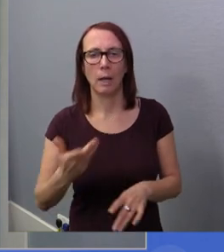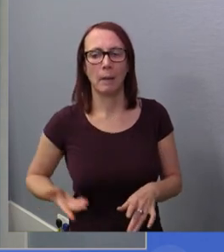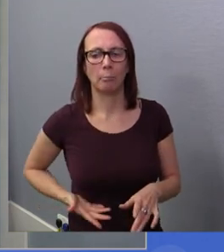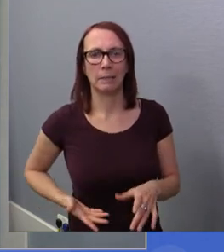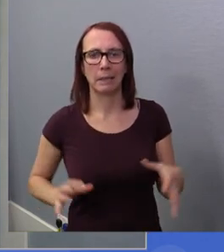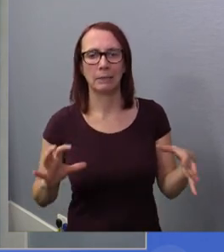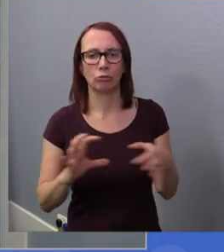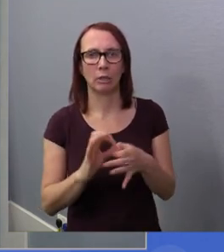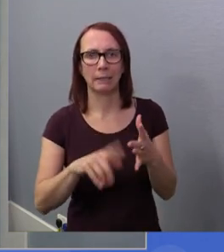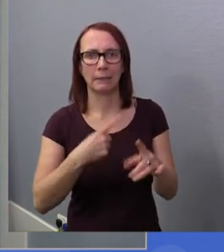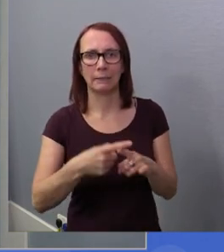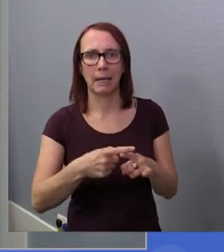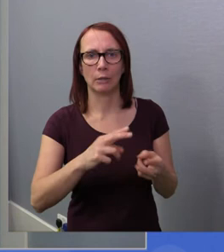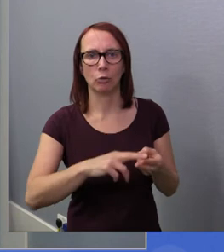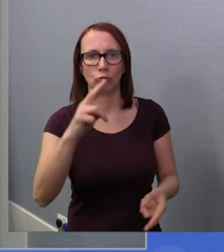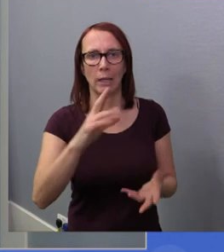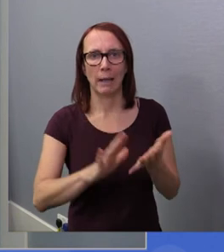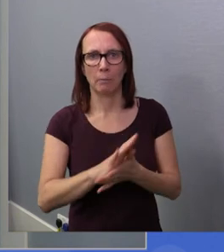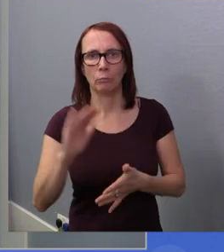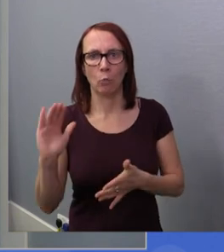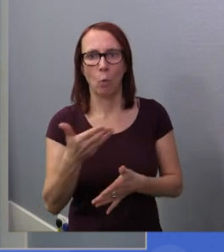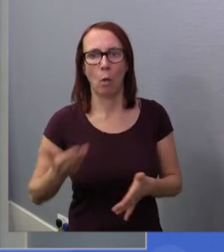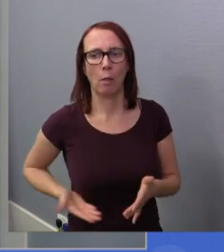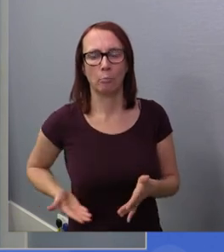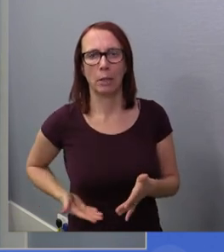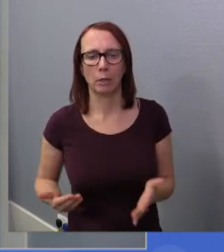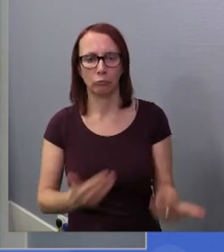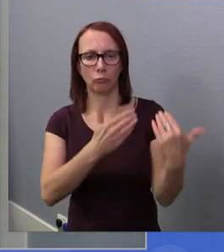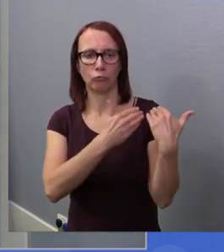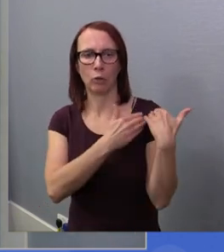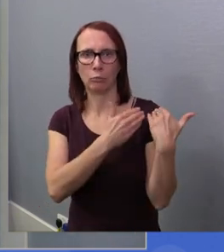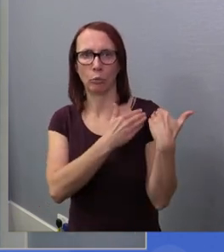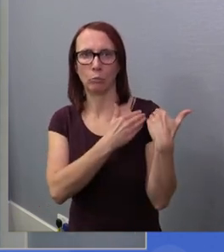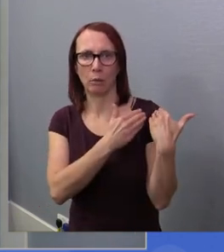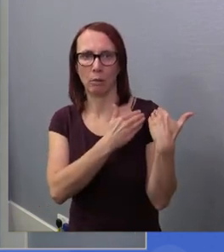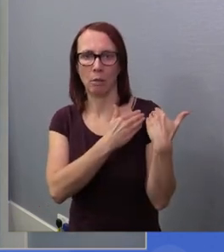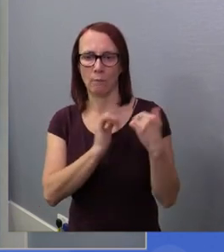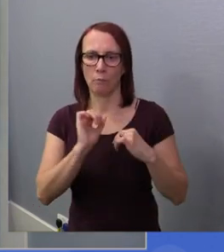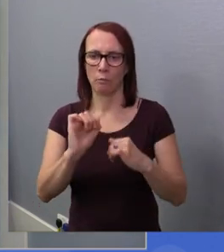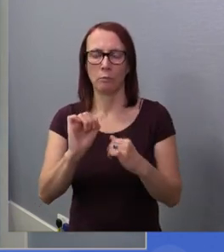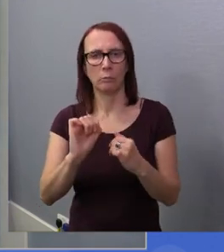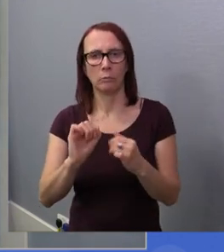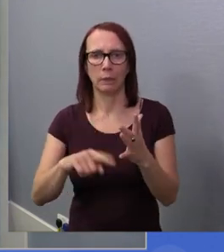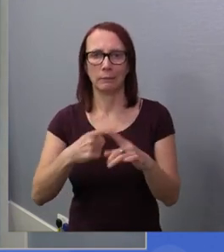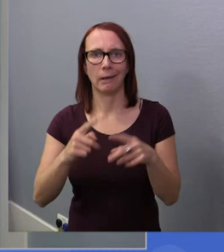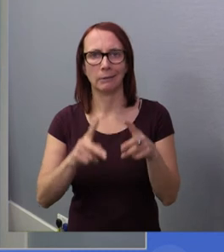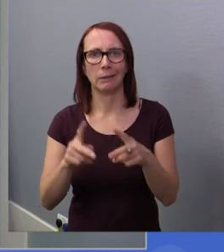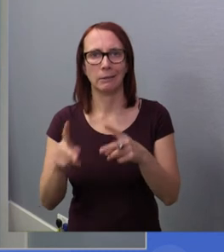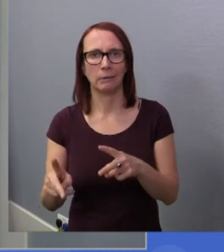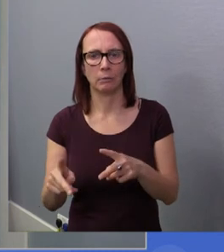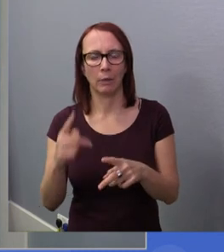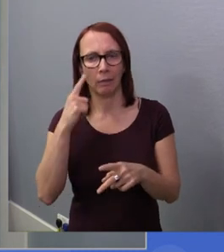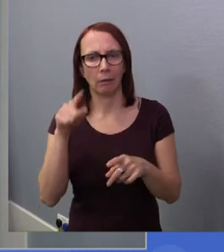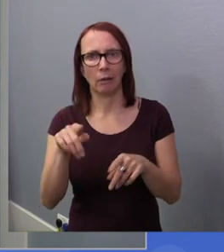taxes that ensure all businesses take responsibility for the position within the tax system. We think there's the fairest way to generate additional